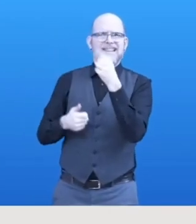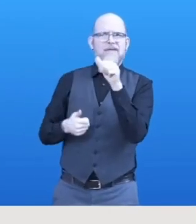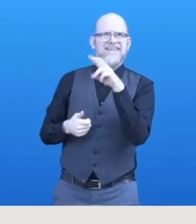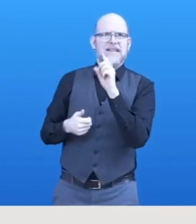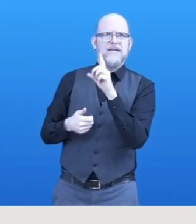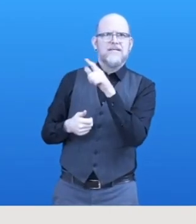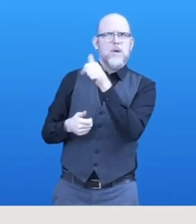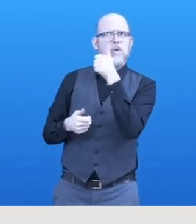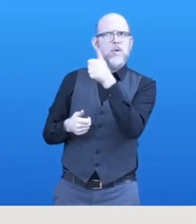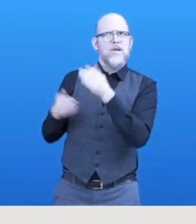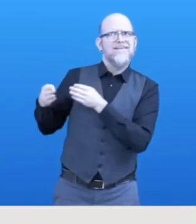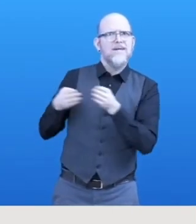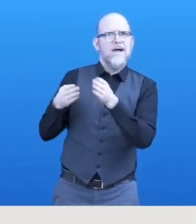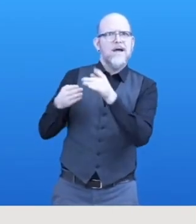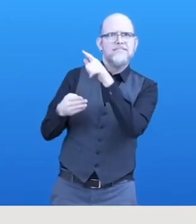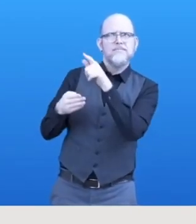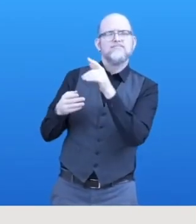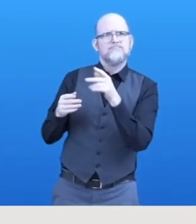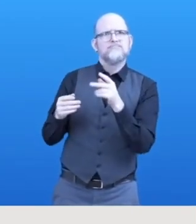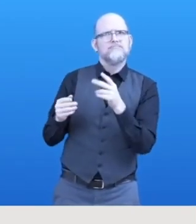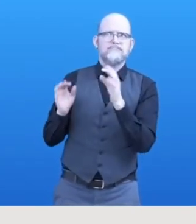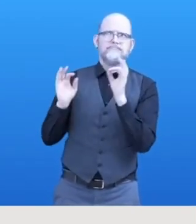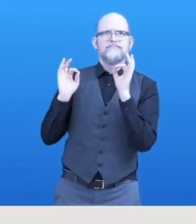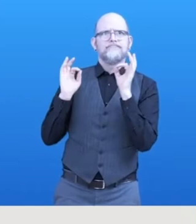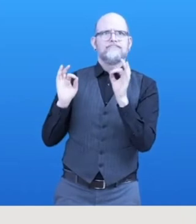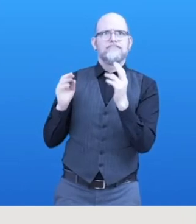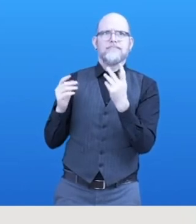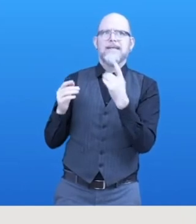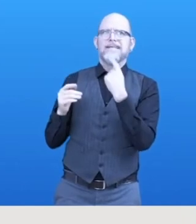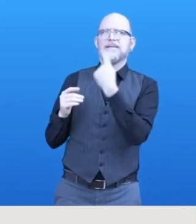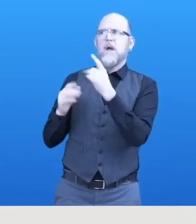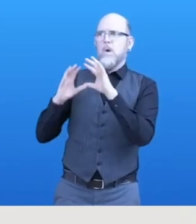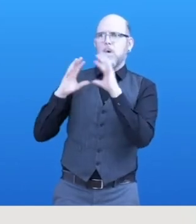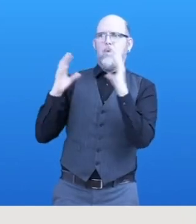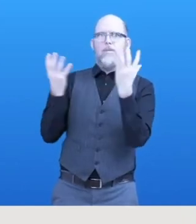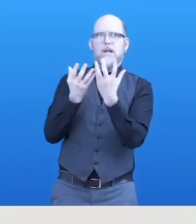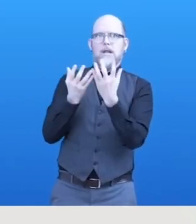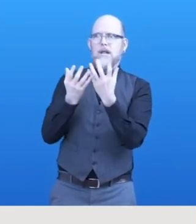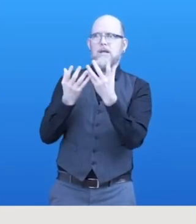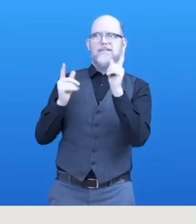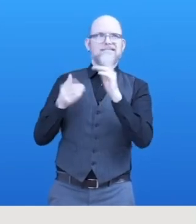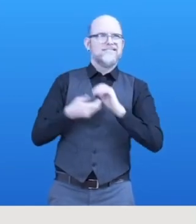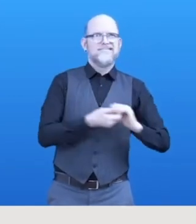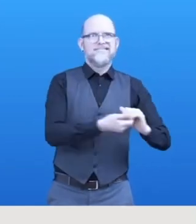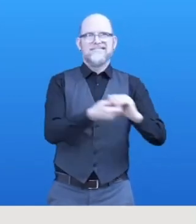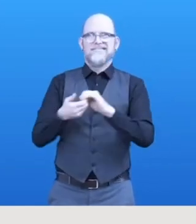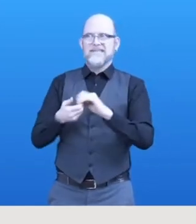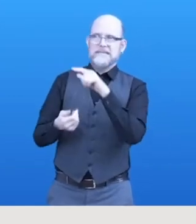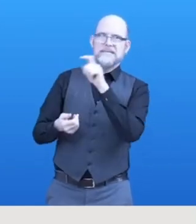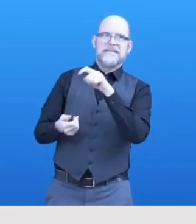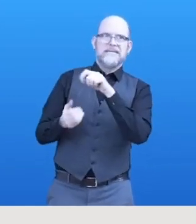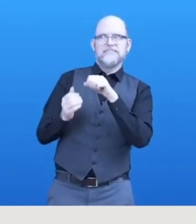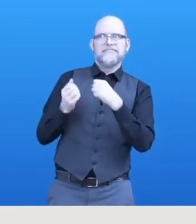and it really is asking for global collaboration. So, I'm sure